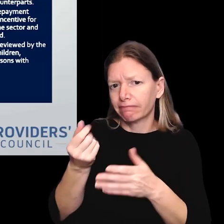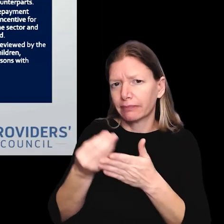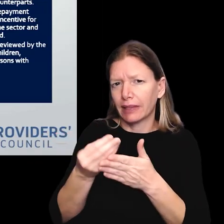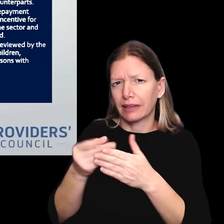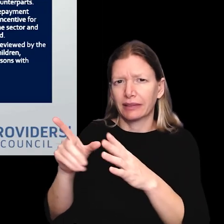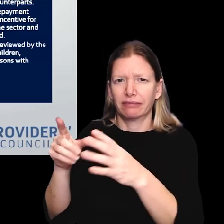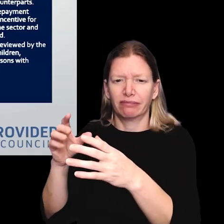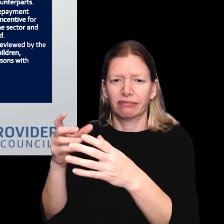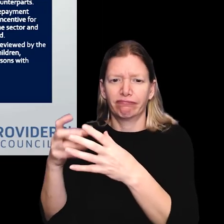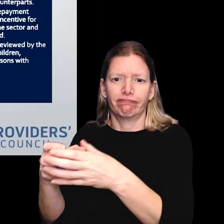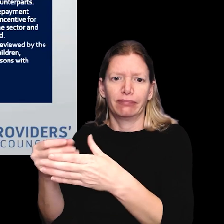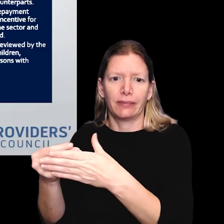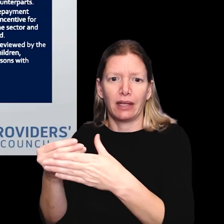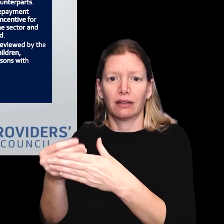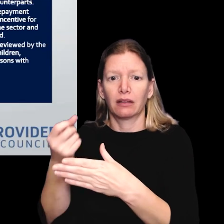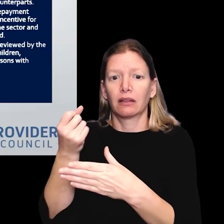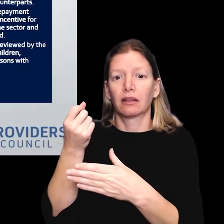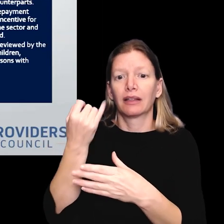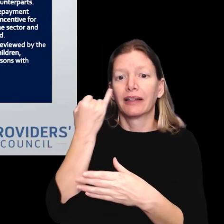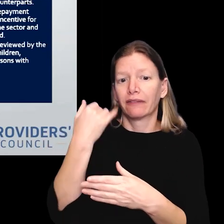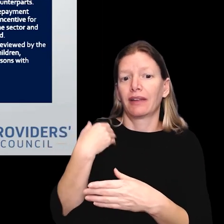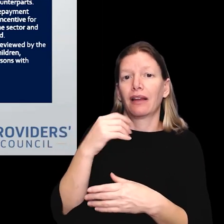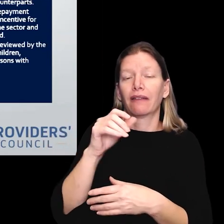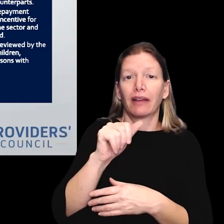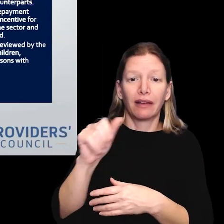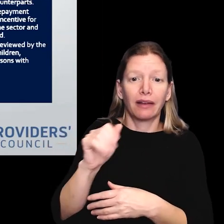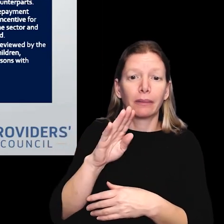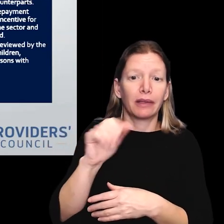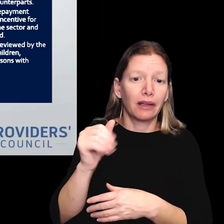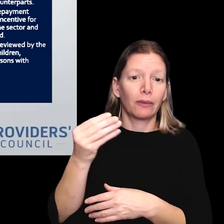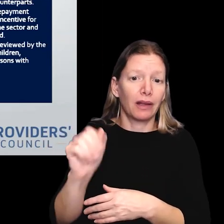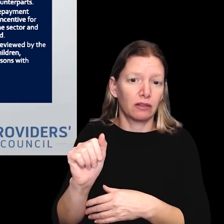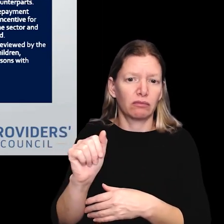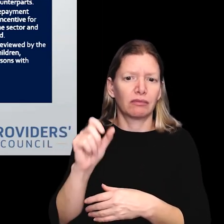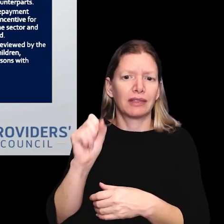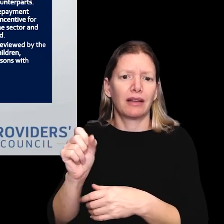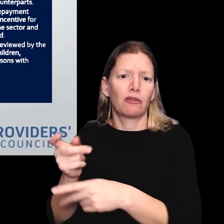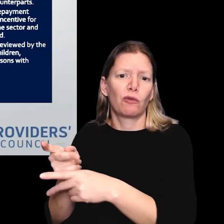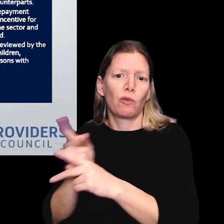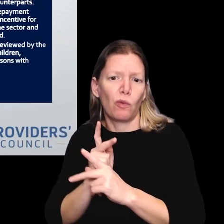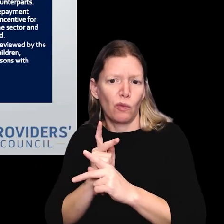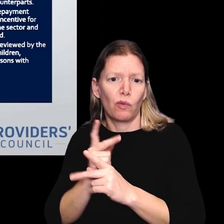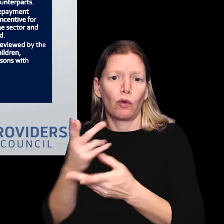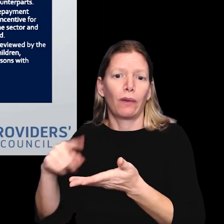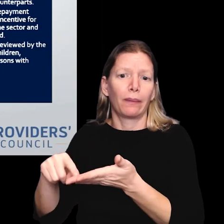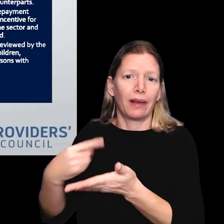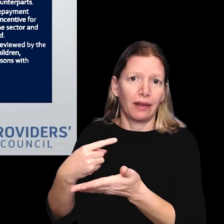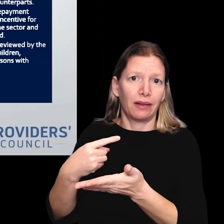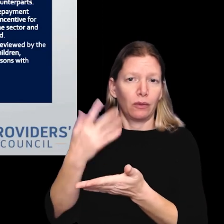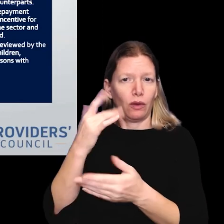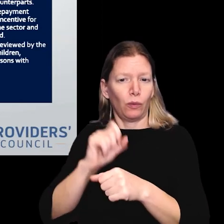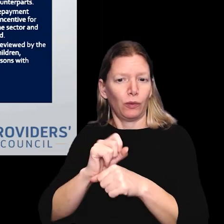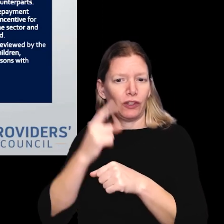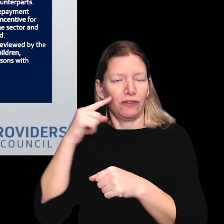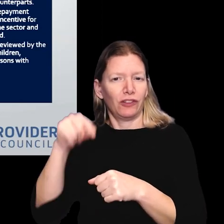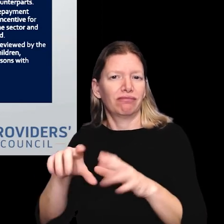into a pool of money so if they have an associate's bachelor's or master's degree, they could receive a loan